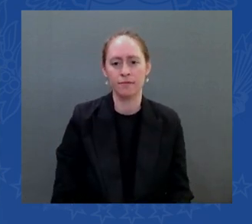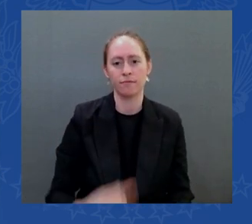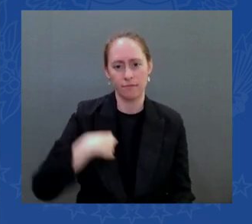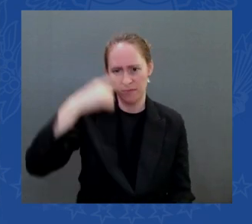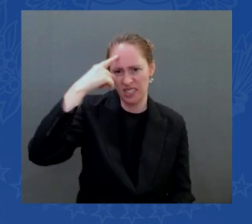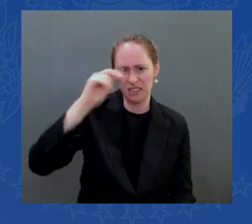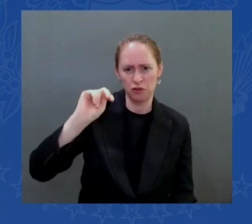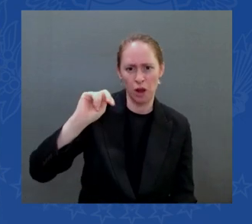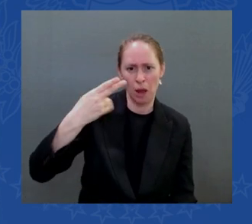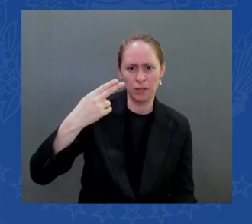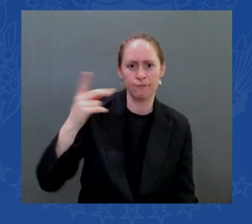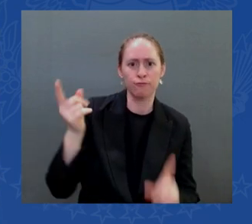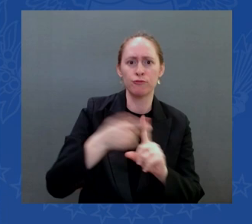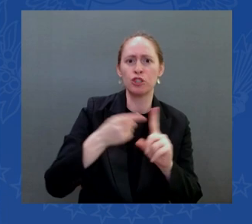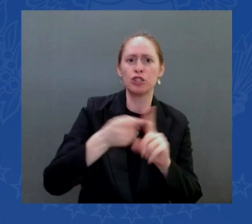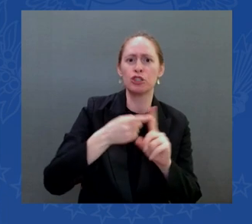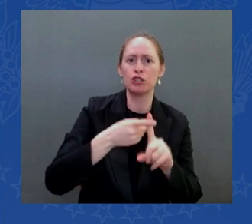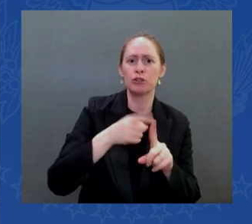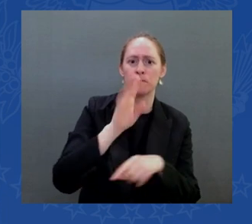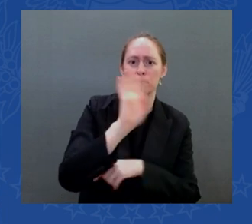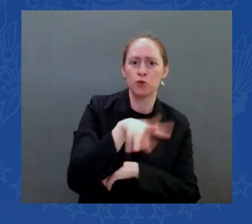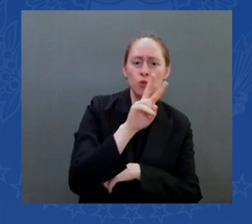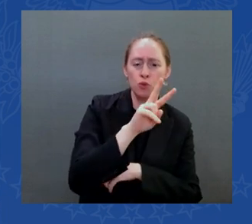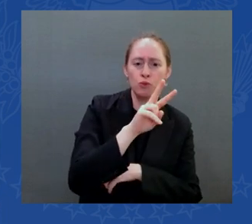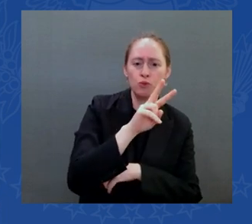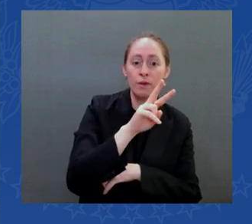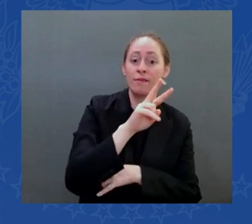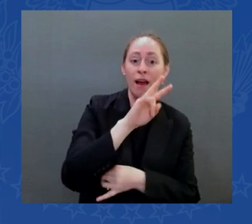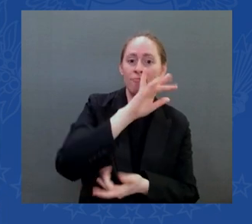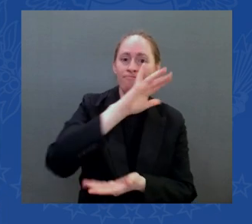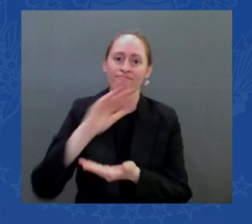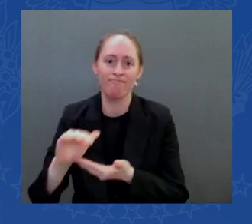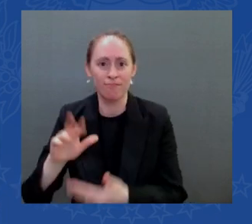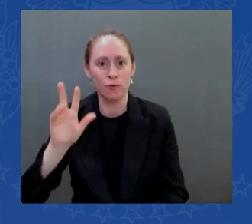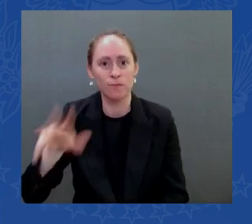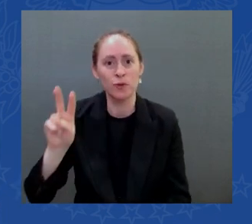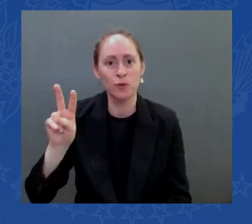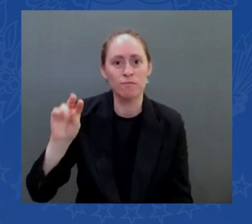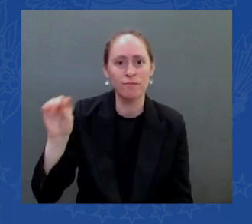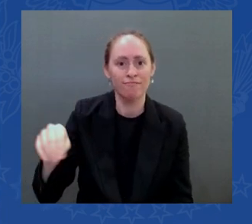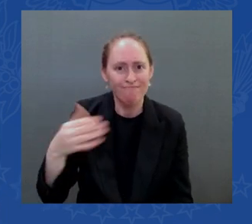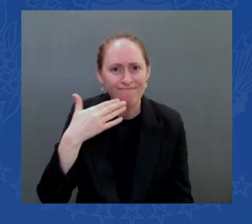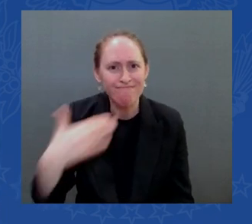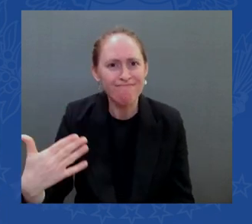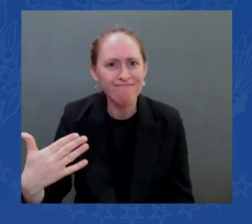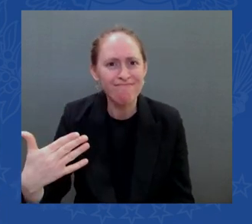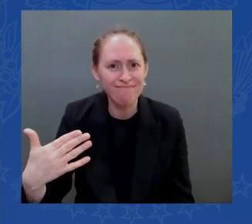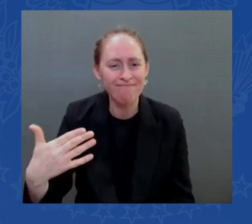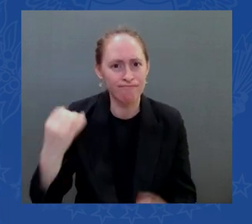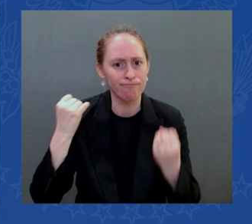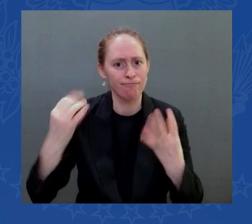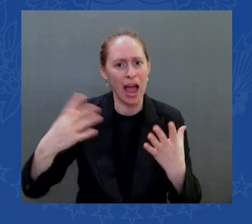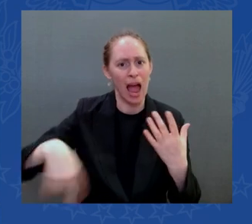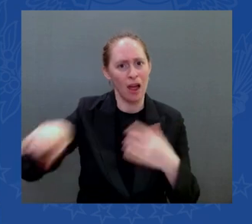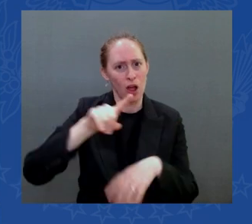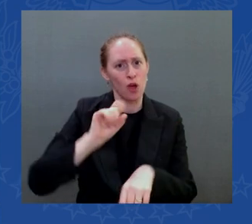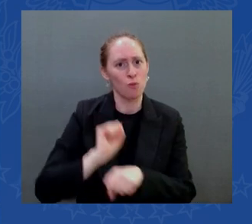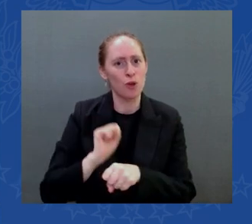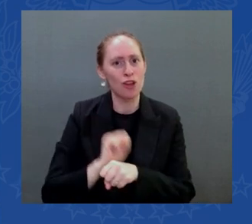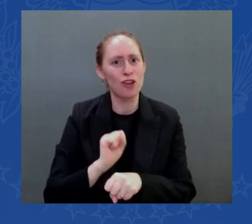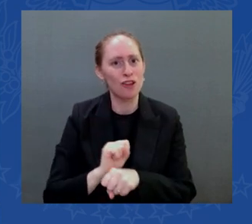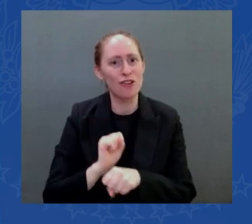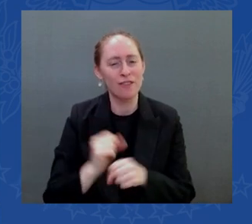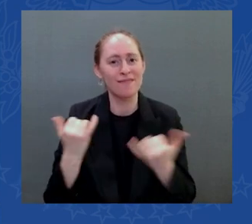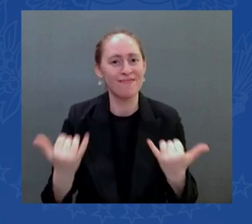folks in maine you've added 28 000 jobs and unemployment has dropped from four four to three six